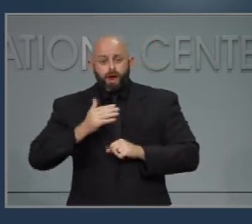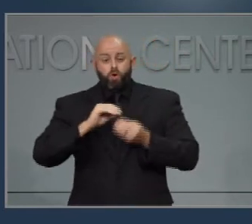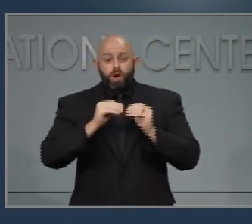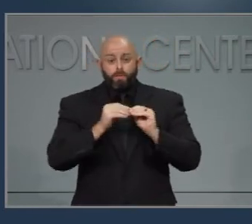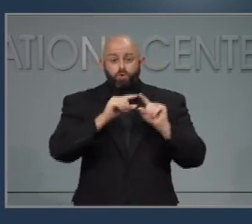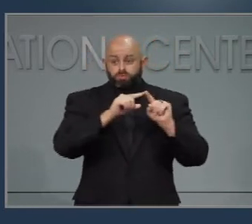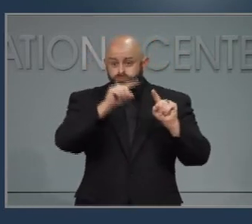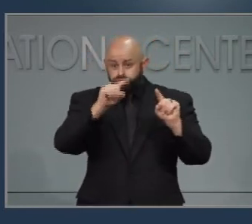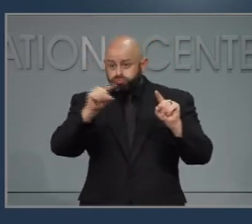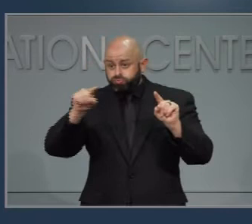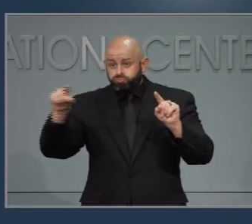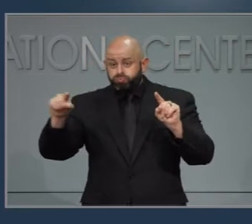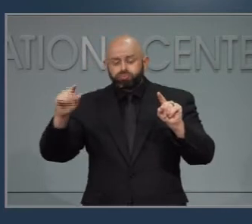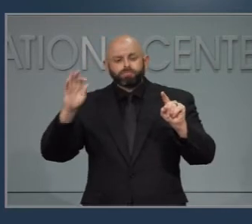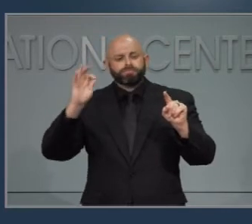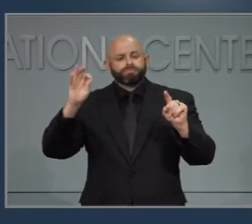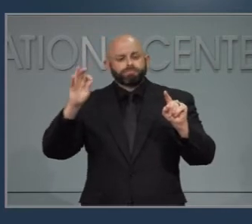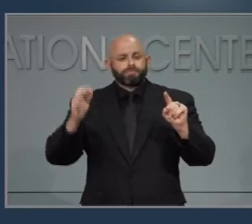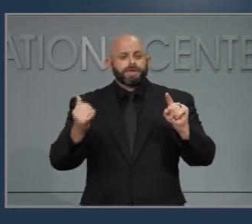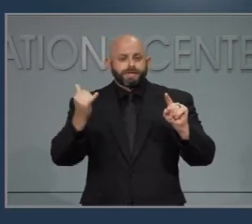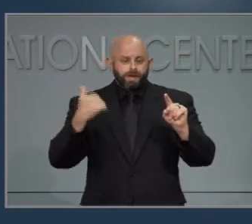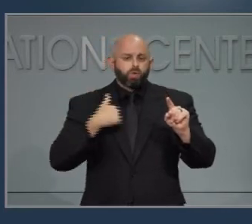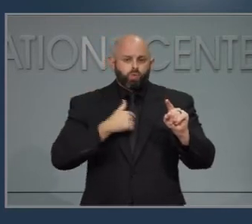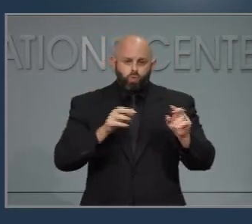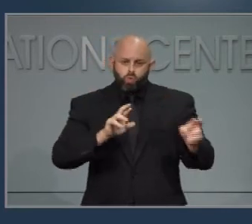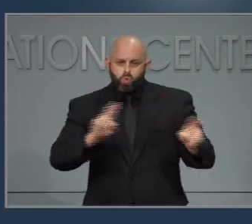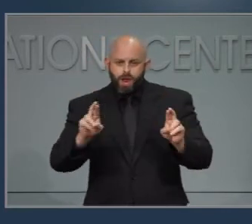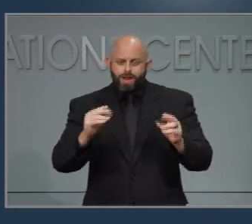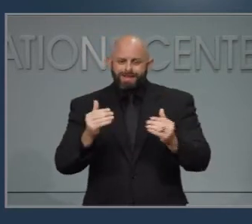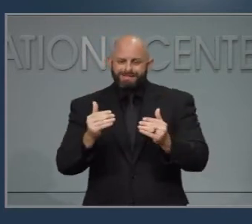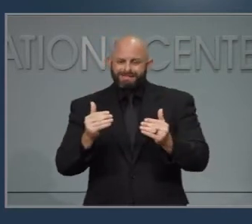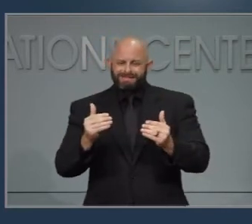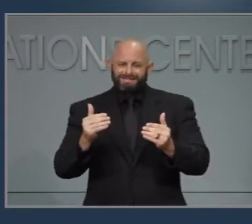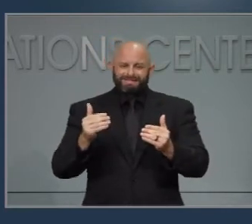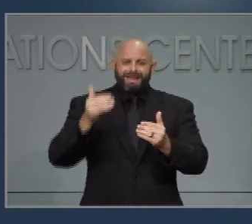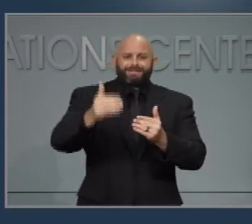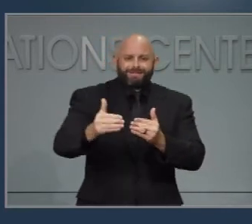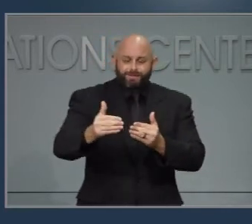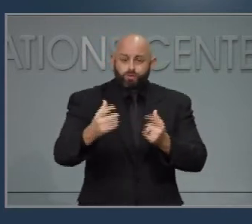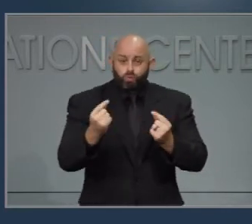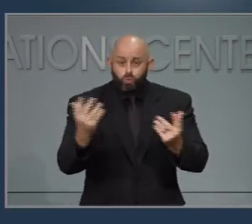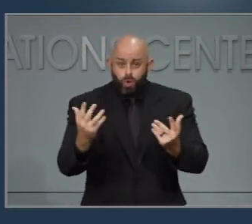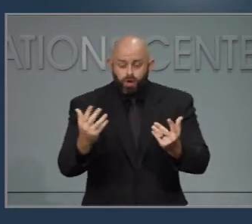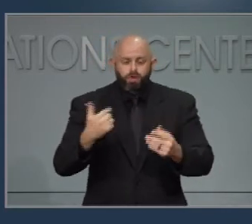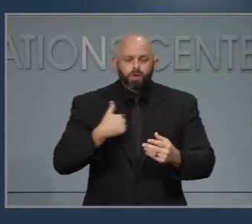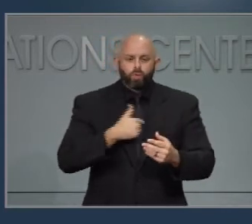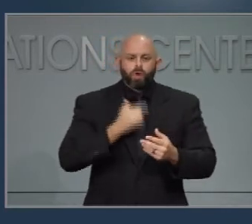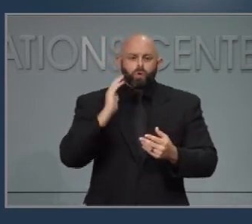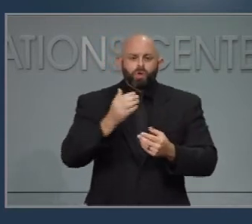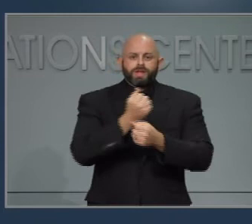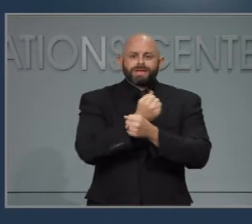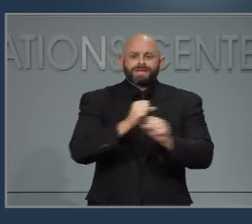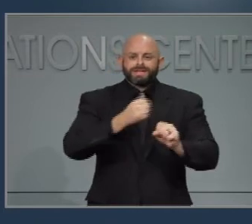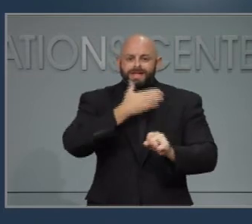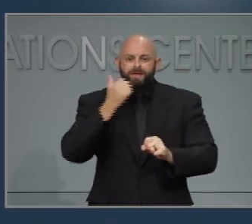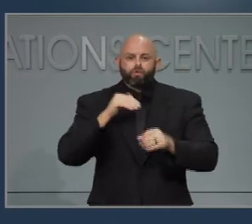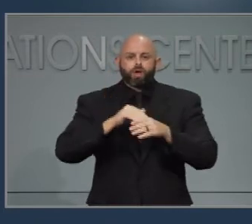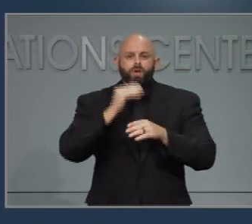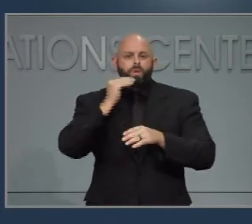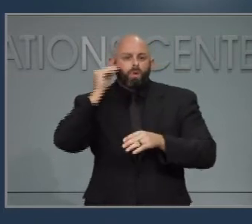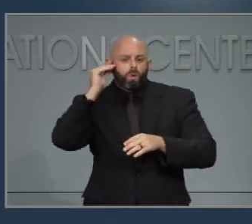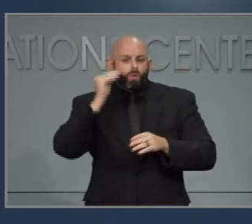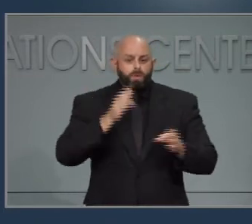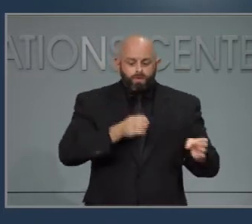today we're ready to take a careful step forward. North Carolina will move into safer at home phase 2